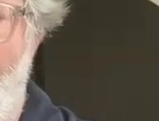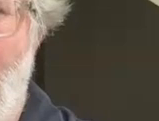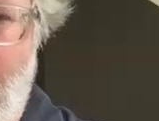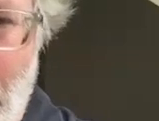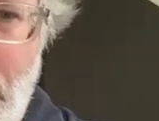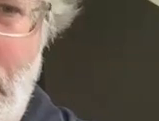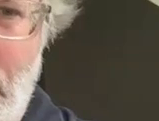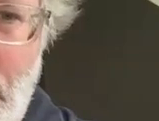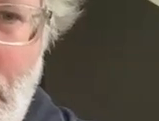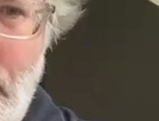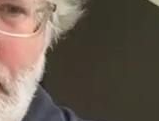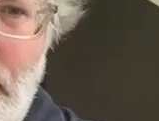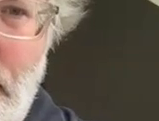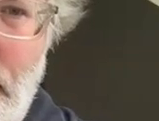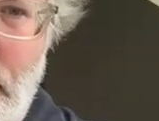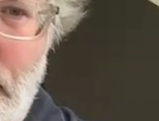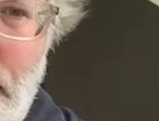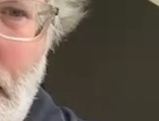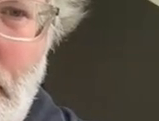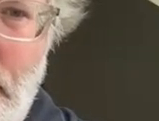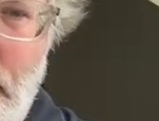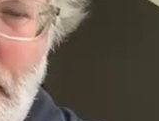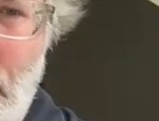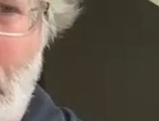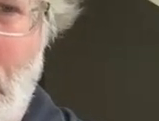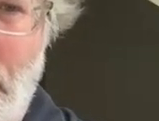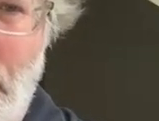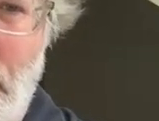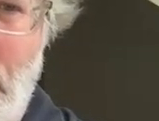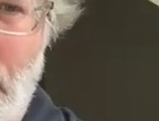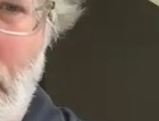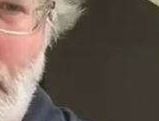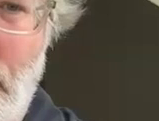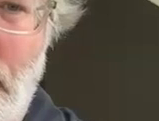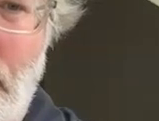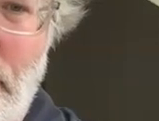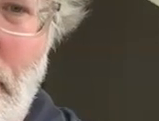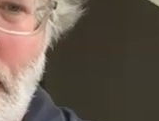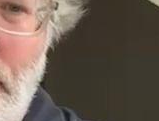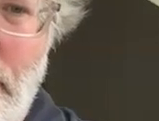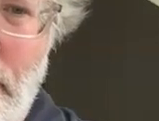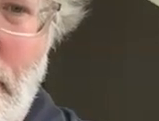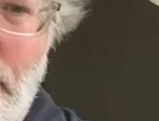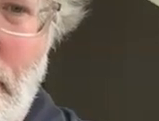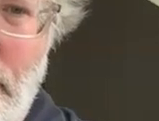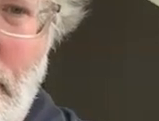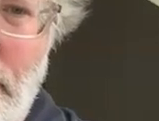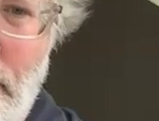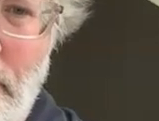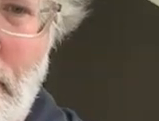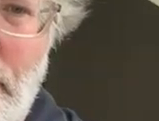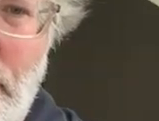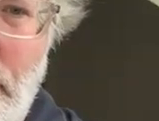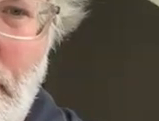overcome that helplessness and the truth is like i'm not really sure how to articulate this like we get the sense that